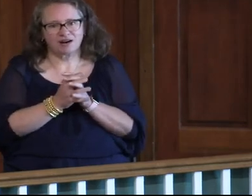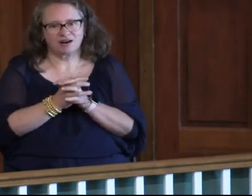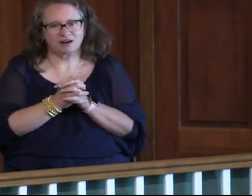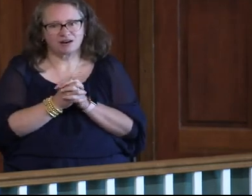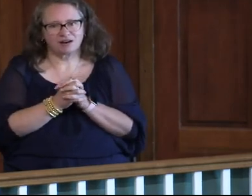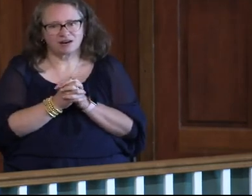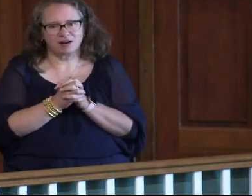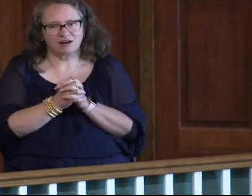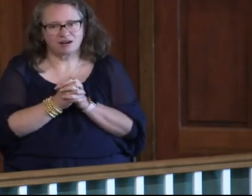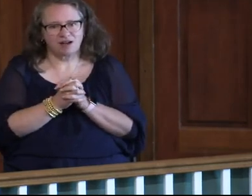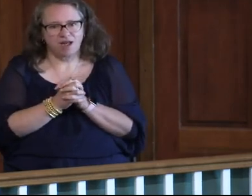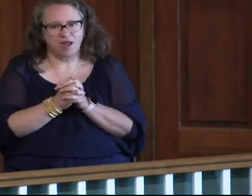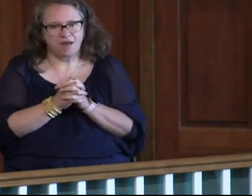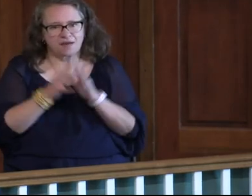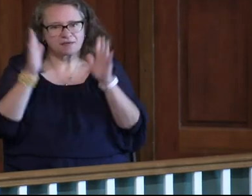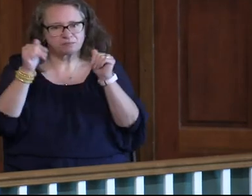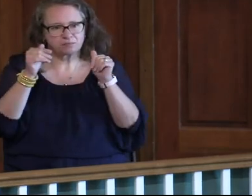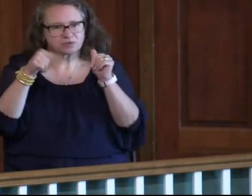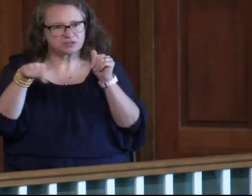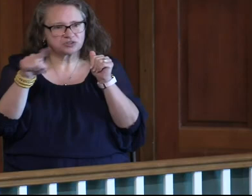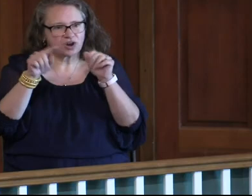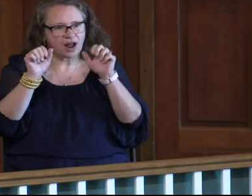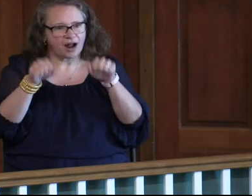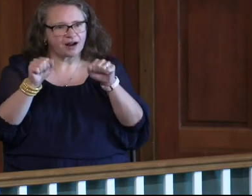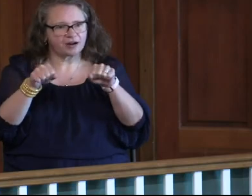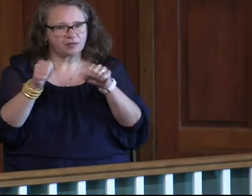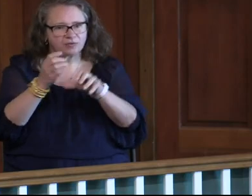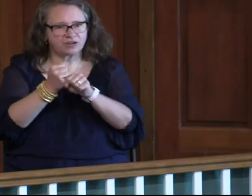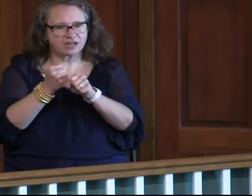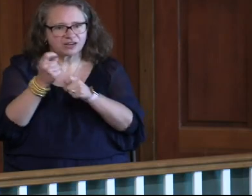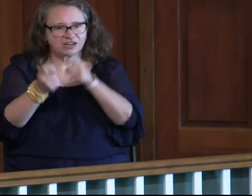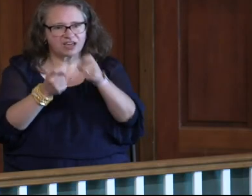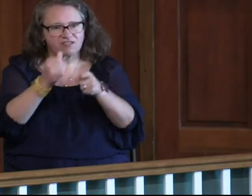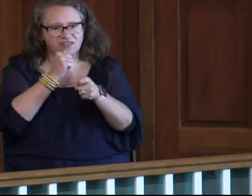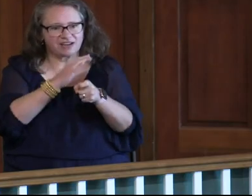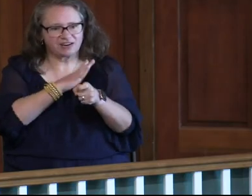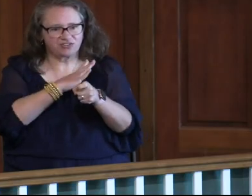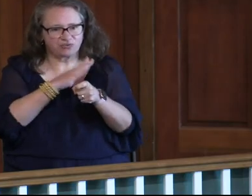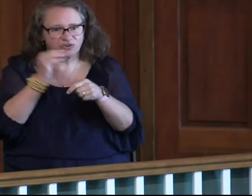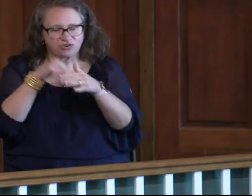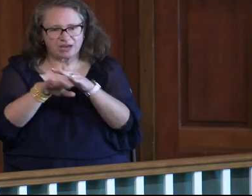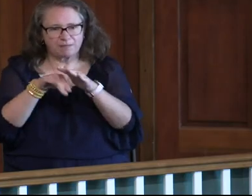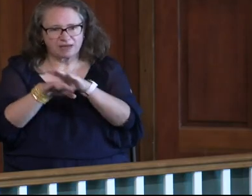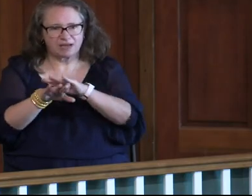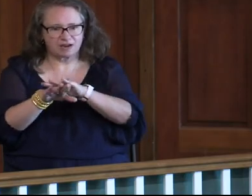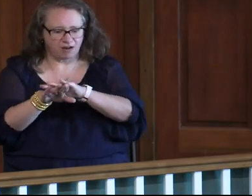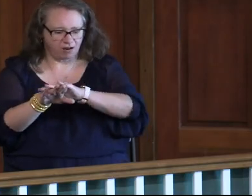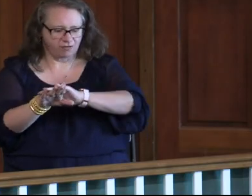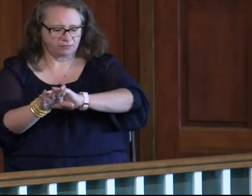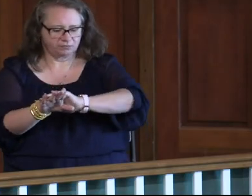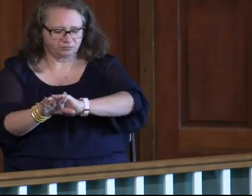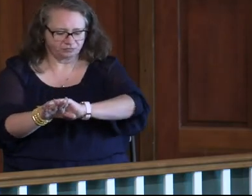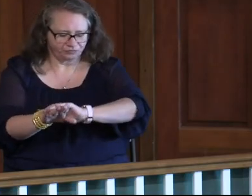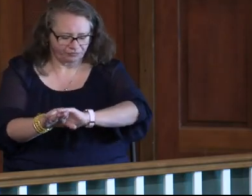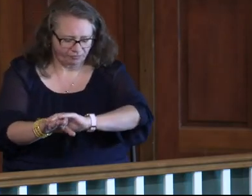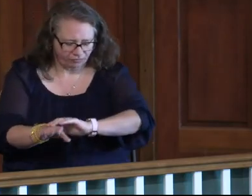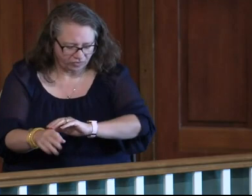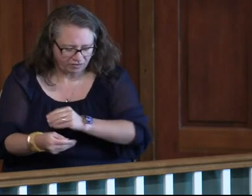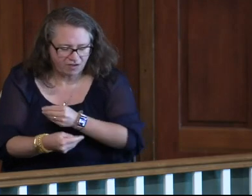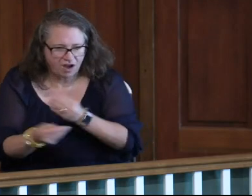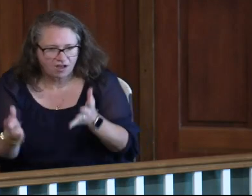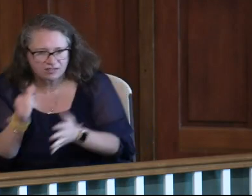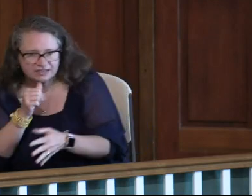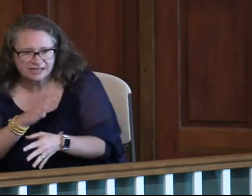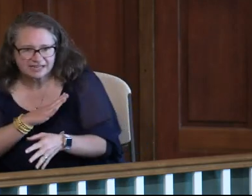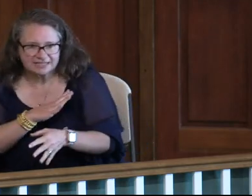So, let's see. I hope that you were able to get a gift, ladies, when you came in. We give these gifts to all the